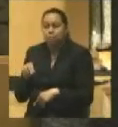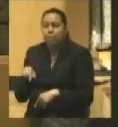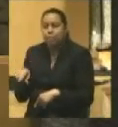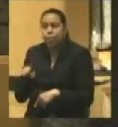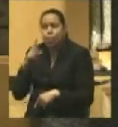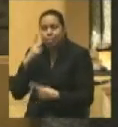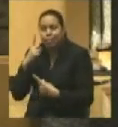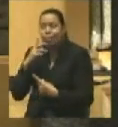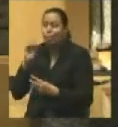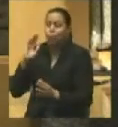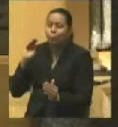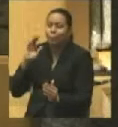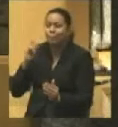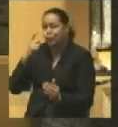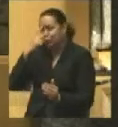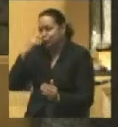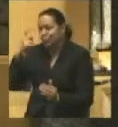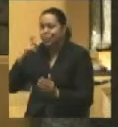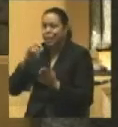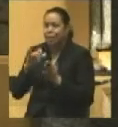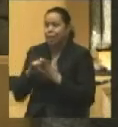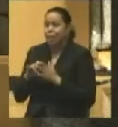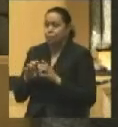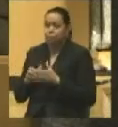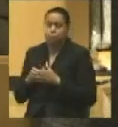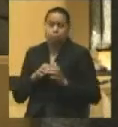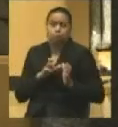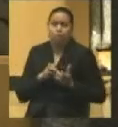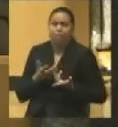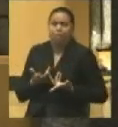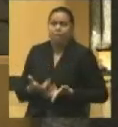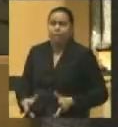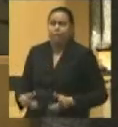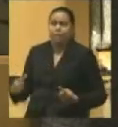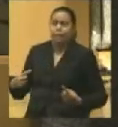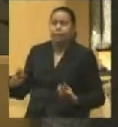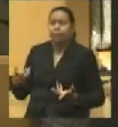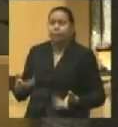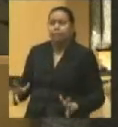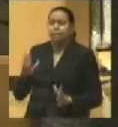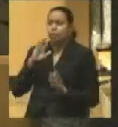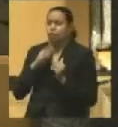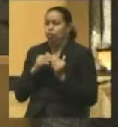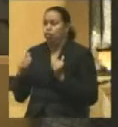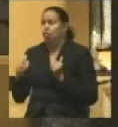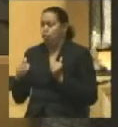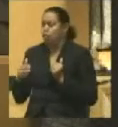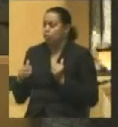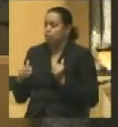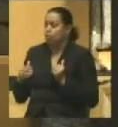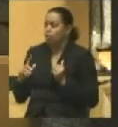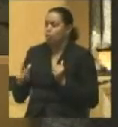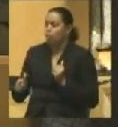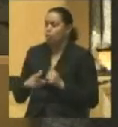hoping, dreaming that party divisions might be over for the duration of the contest. Well,